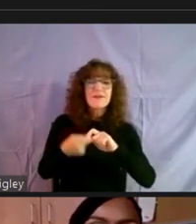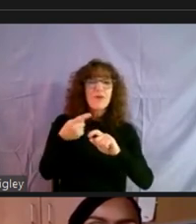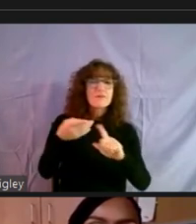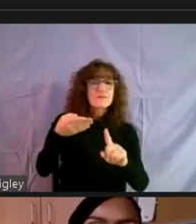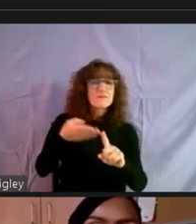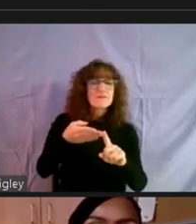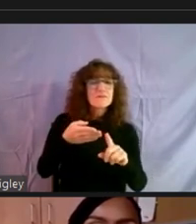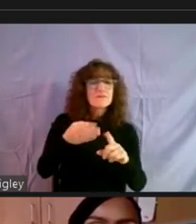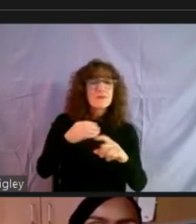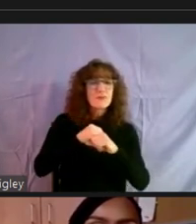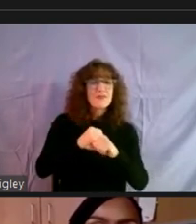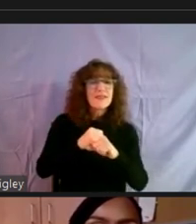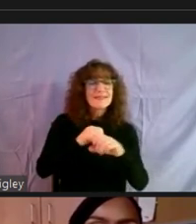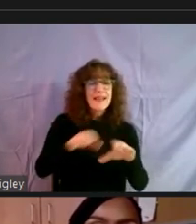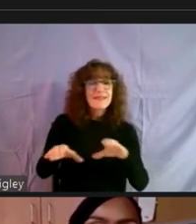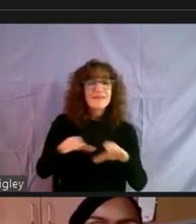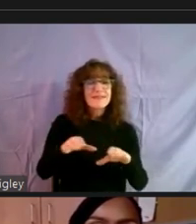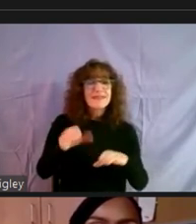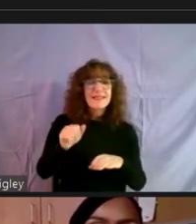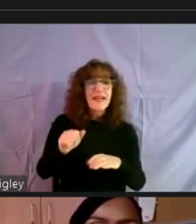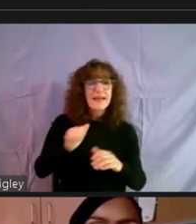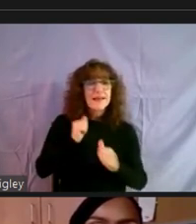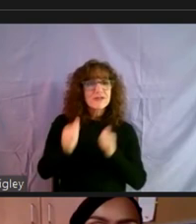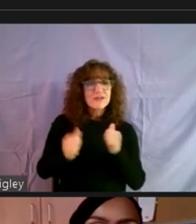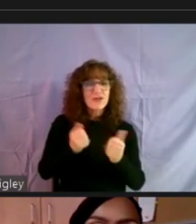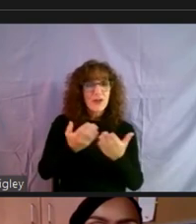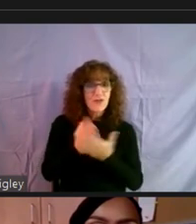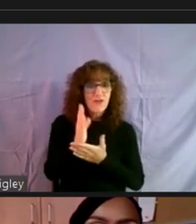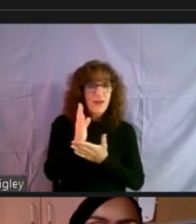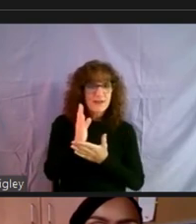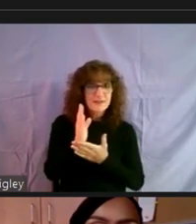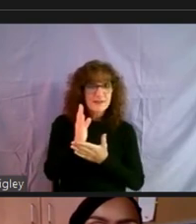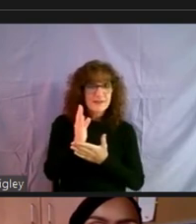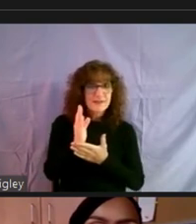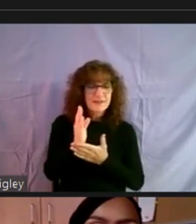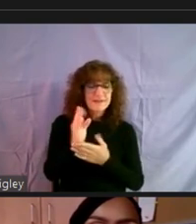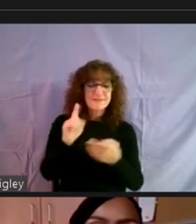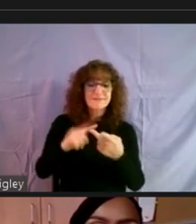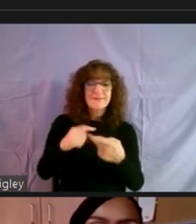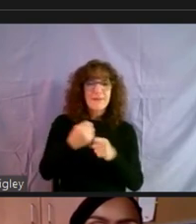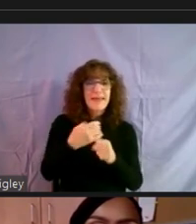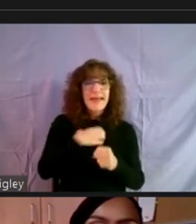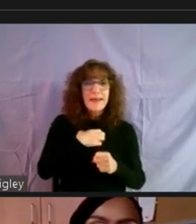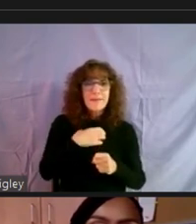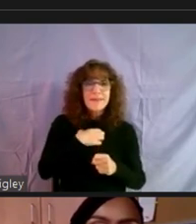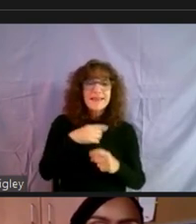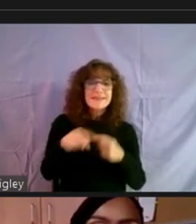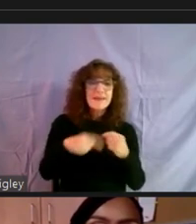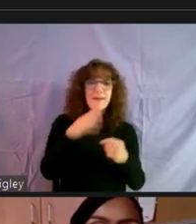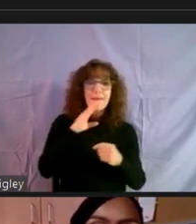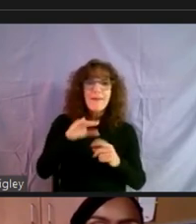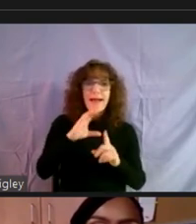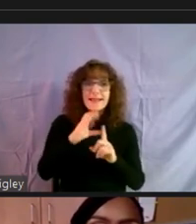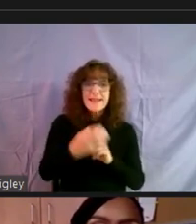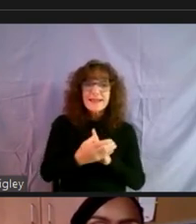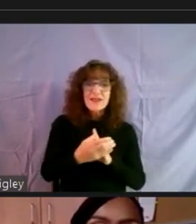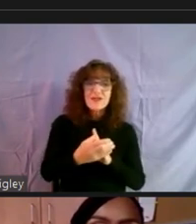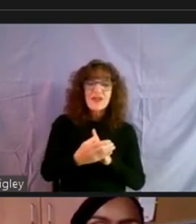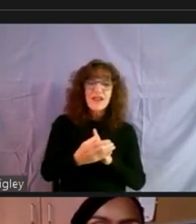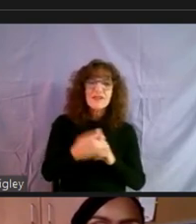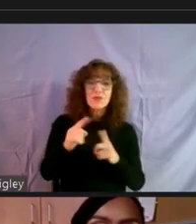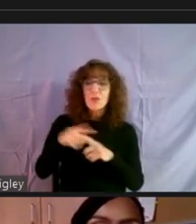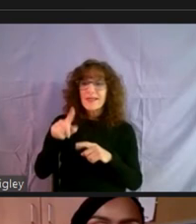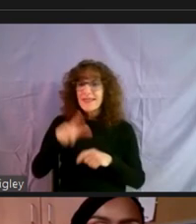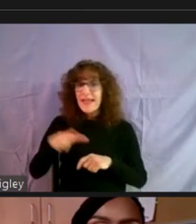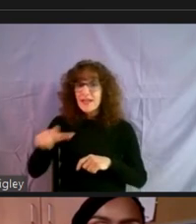activities, uh, such as asserting rights under the lease, uh, making complaints about conditions, uh, whether it's to the landlord